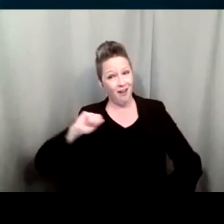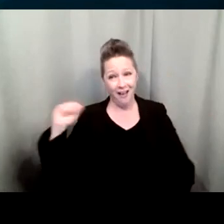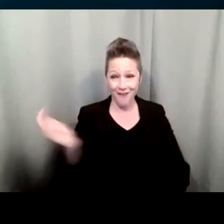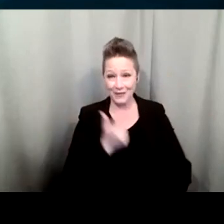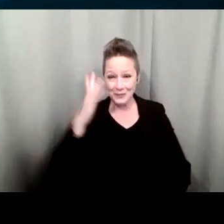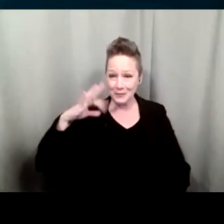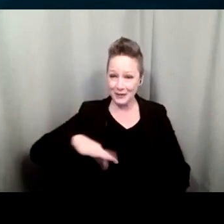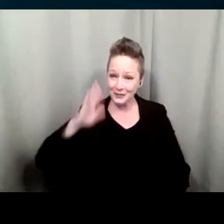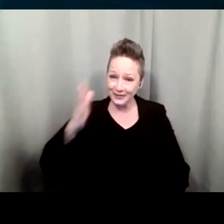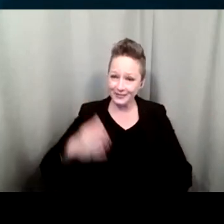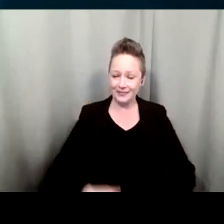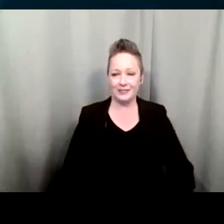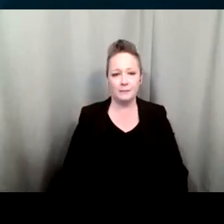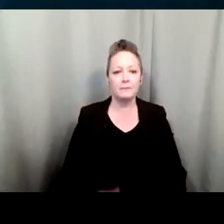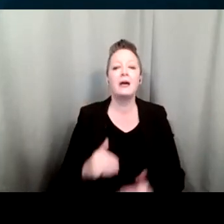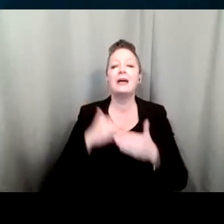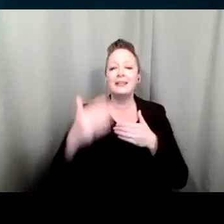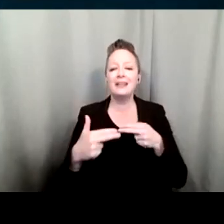next slide